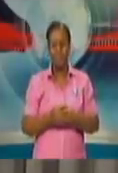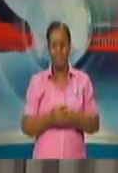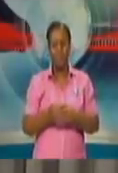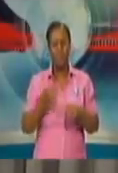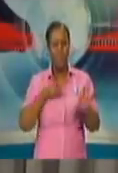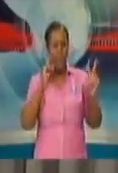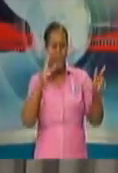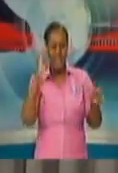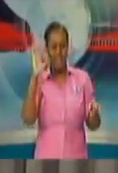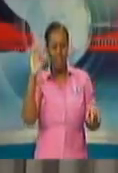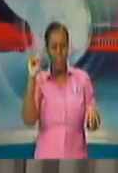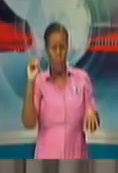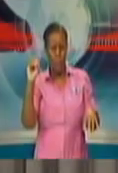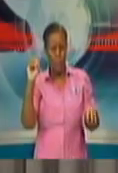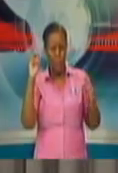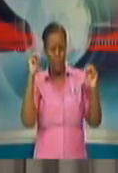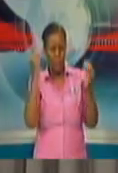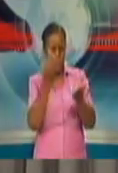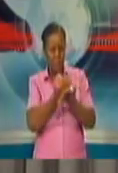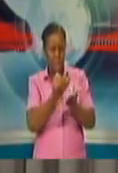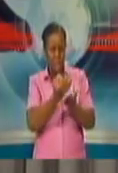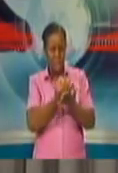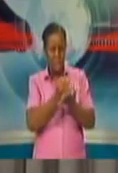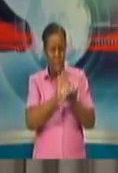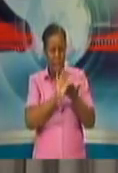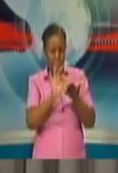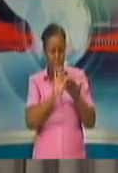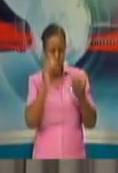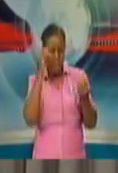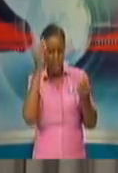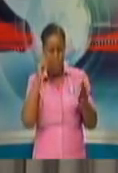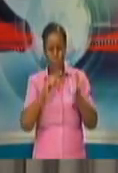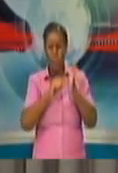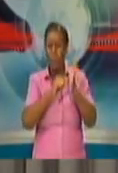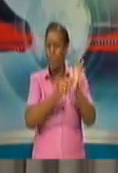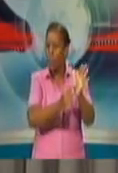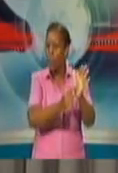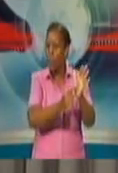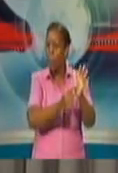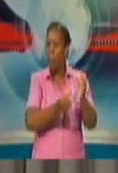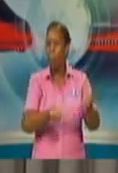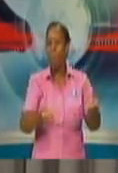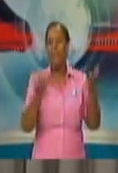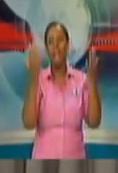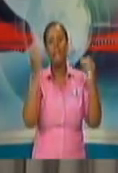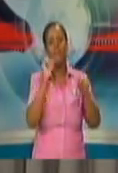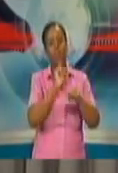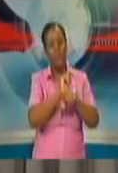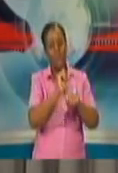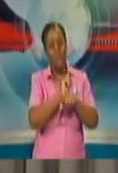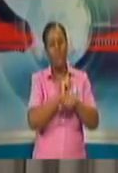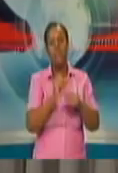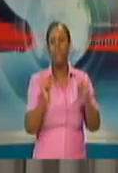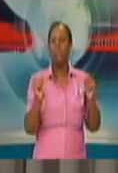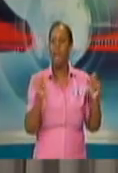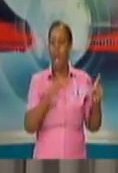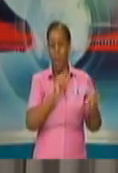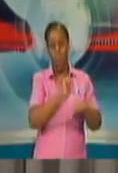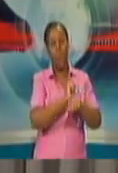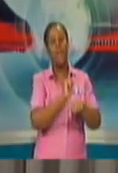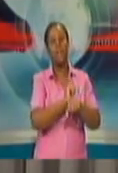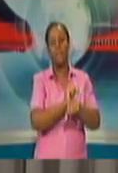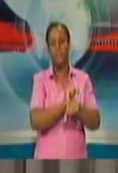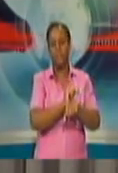at the sectors that have been open, and so that there are a number of them back into mining and quarrying, to manufacturing, to construction, to financial and